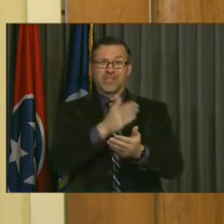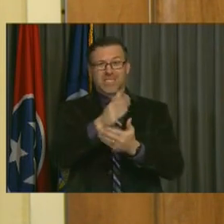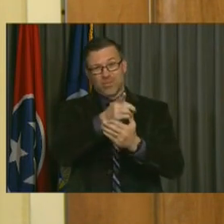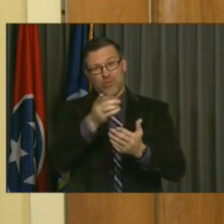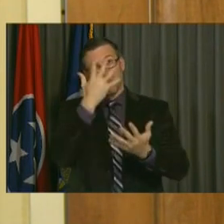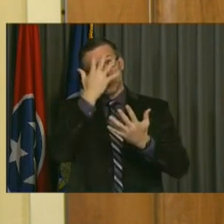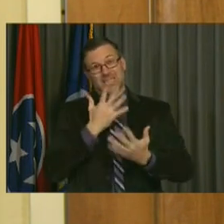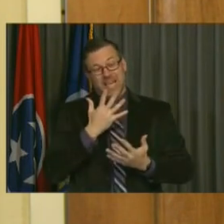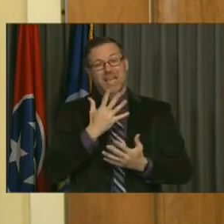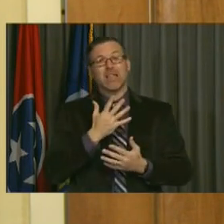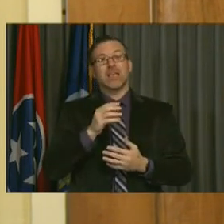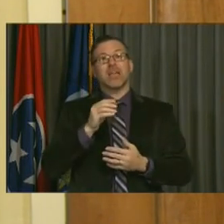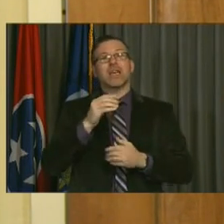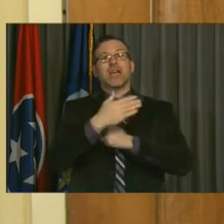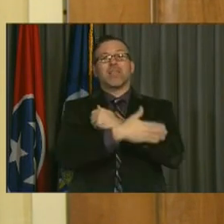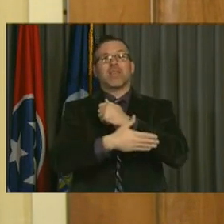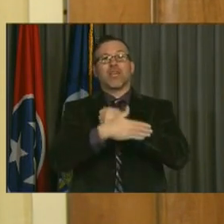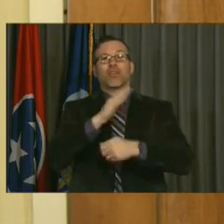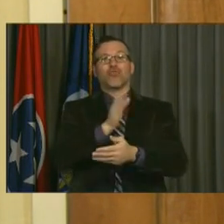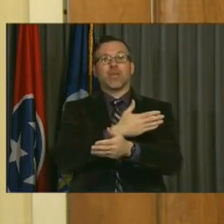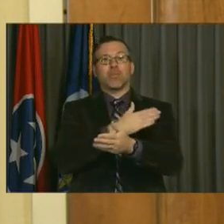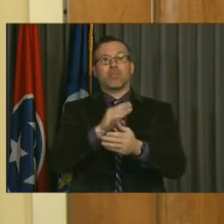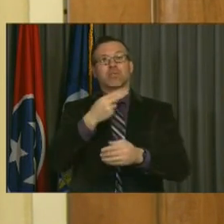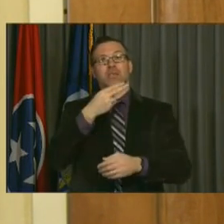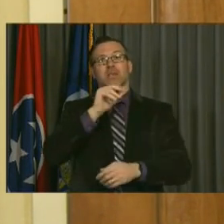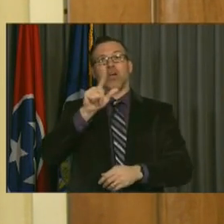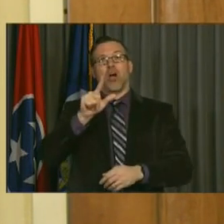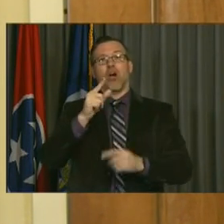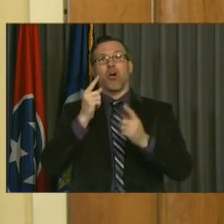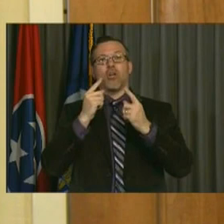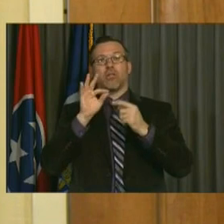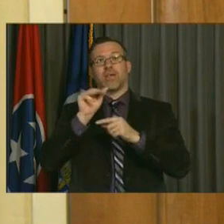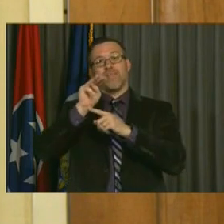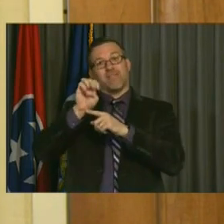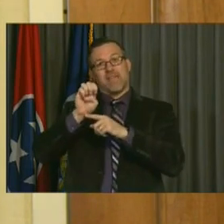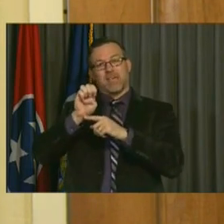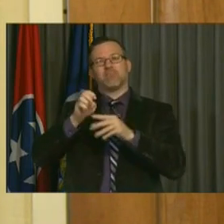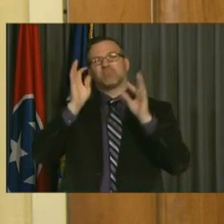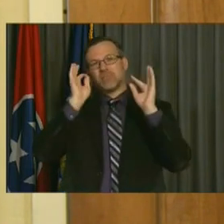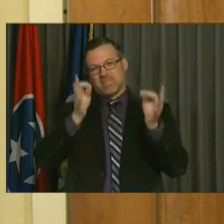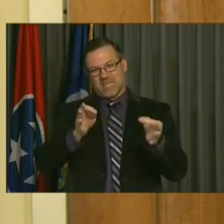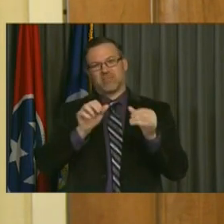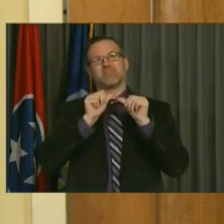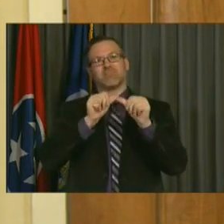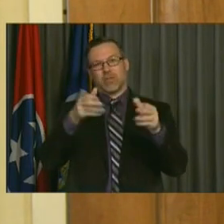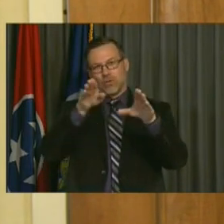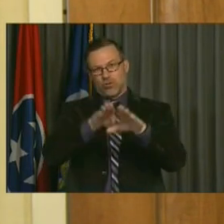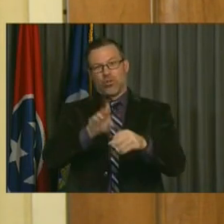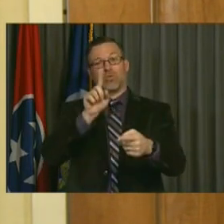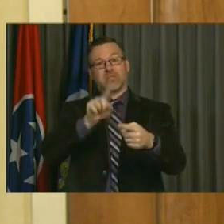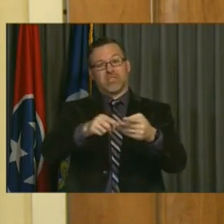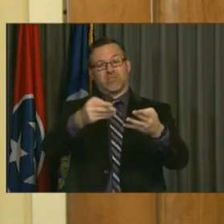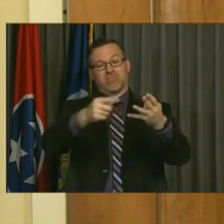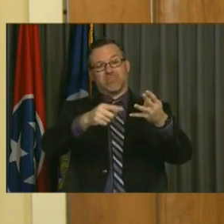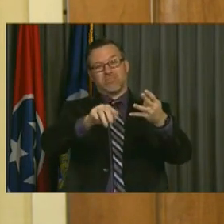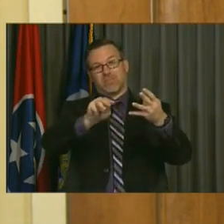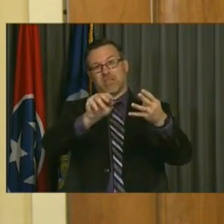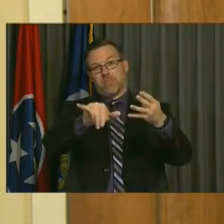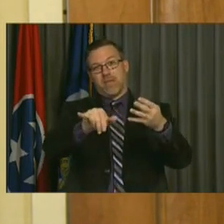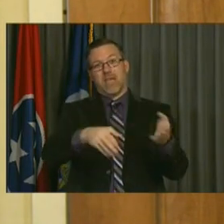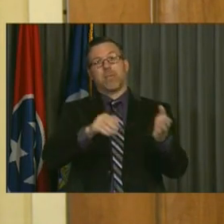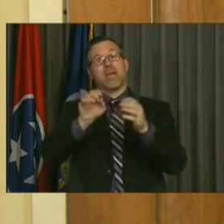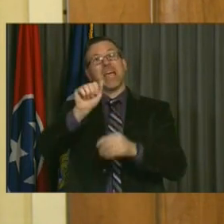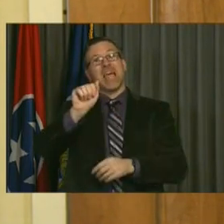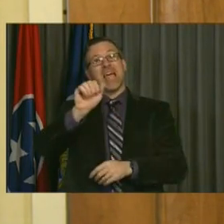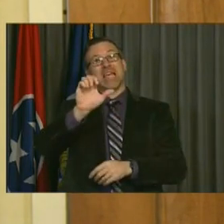learn that the Country Music Hall of Fame is going to extend their closure all the way to the end of May. On the other hand, we got some really great news that the ACM